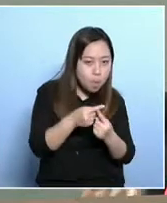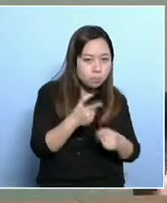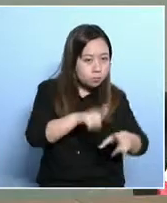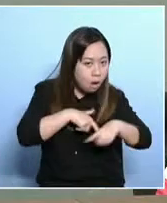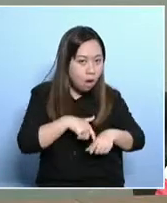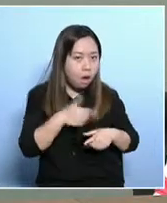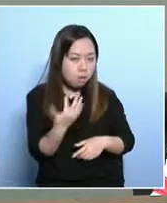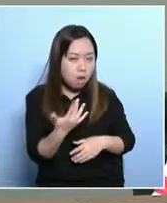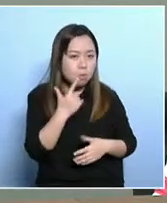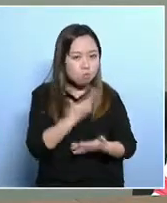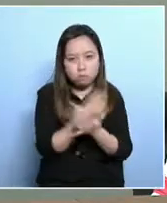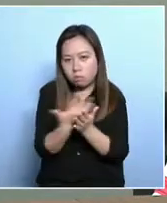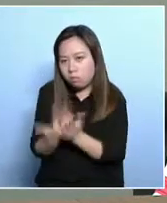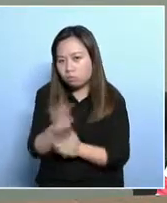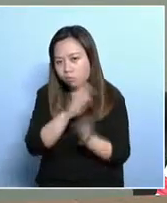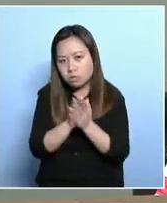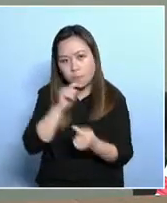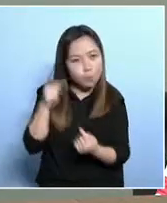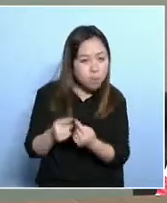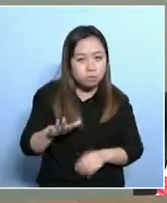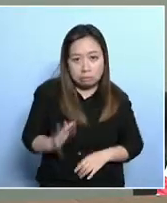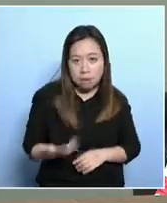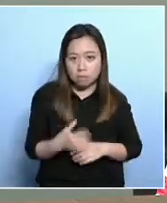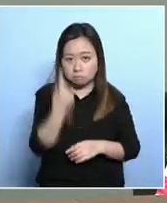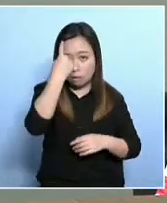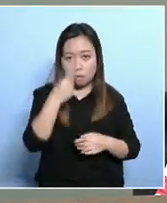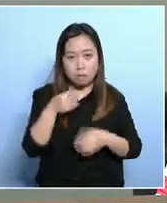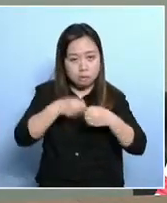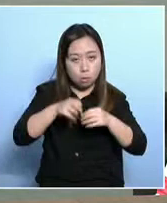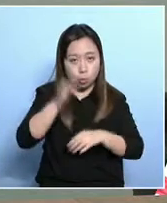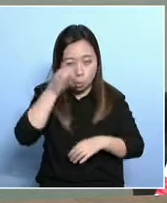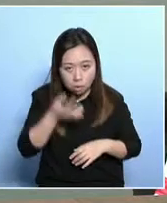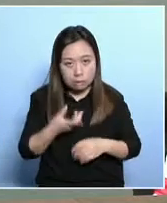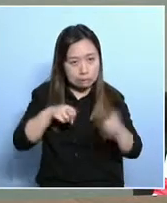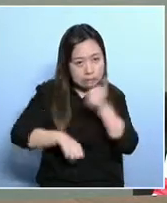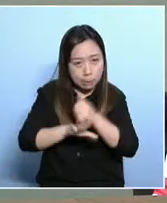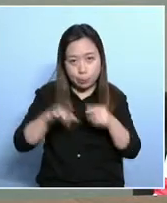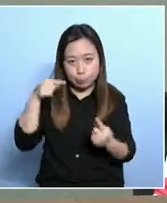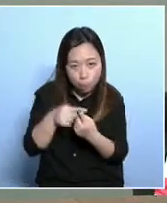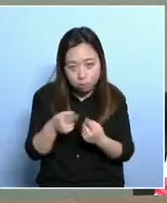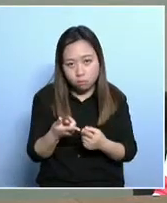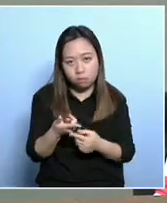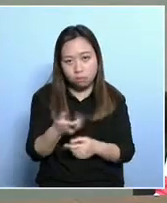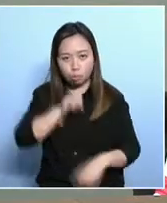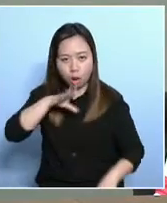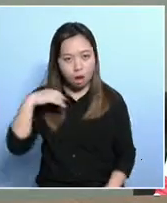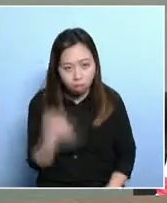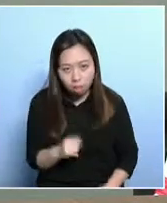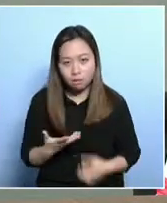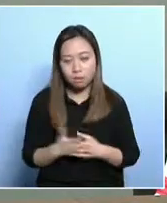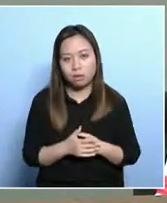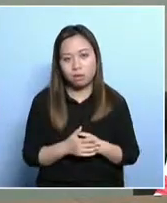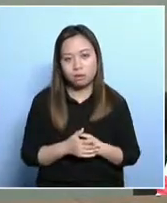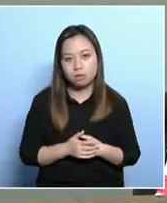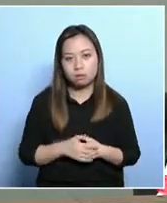achieve education of the child? Now, so in business, you also